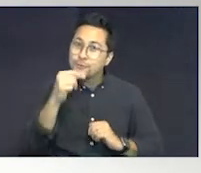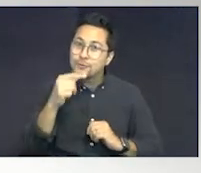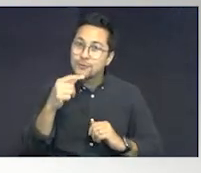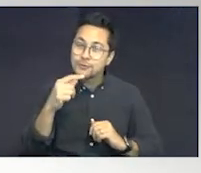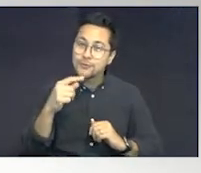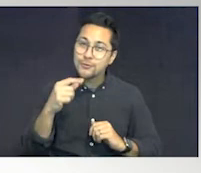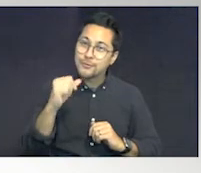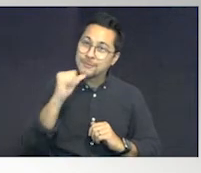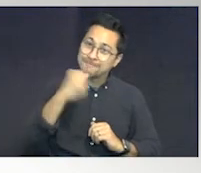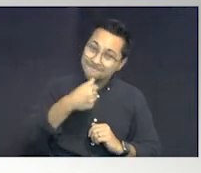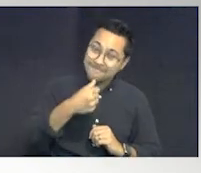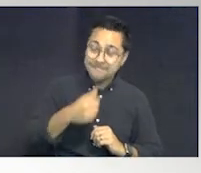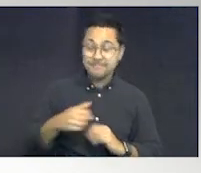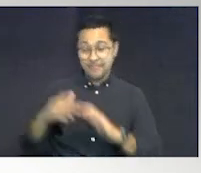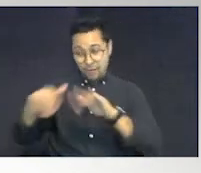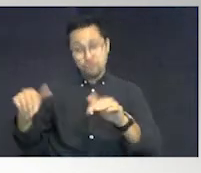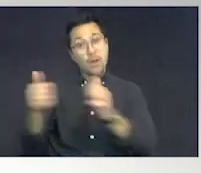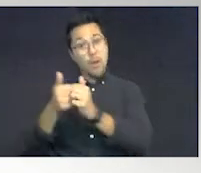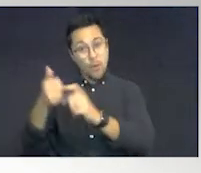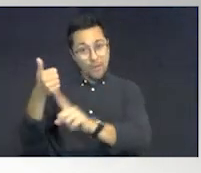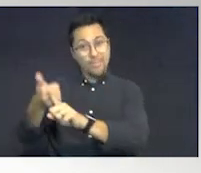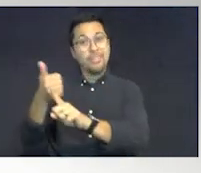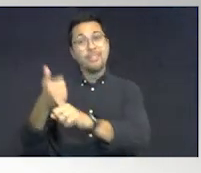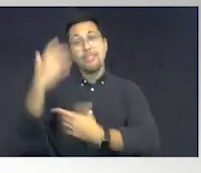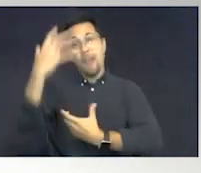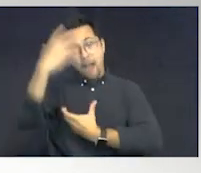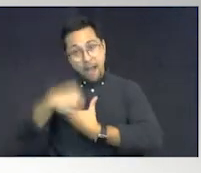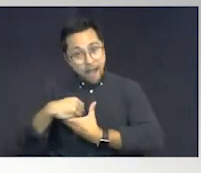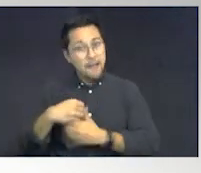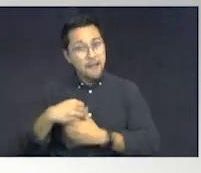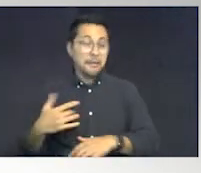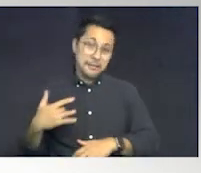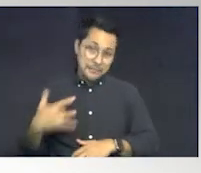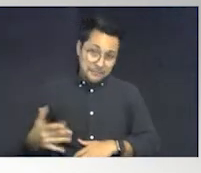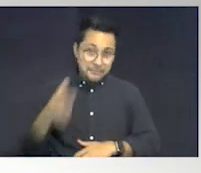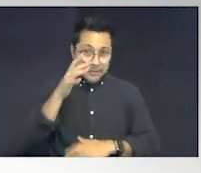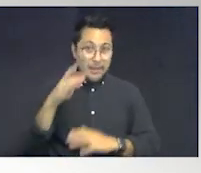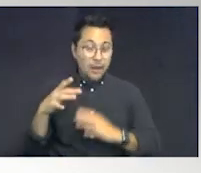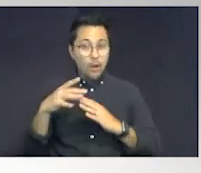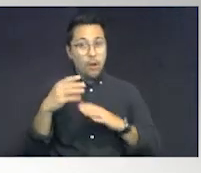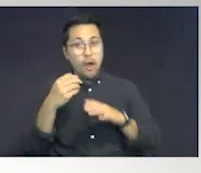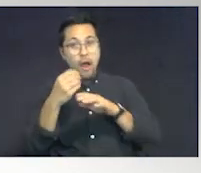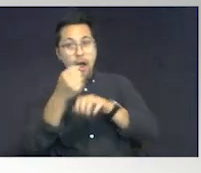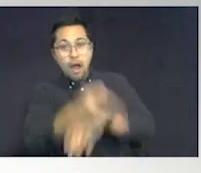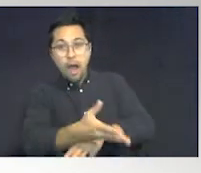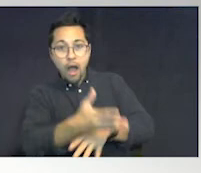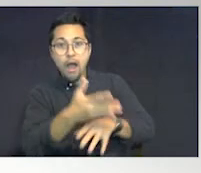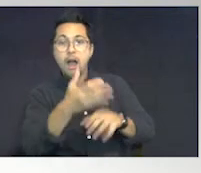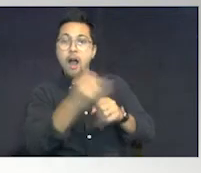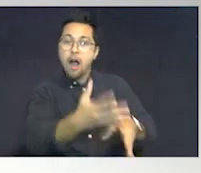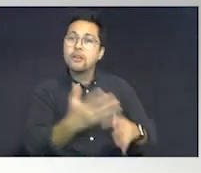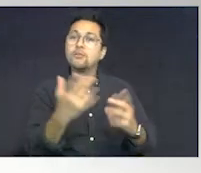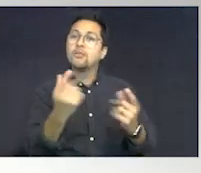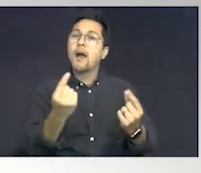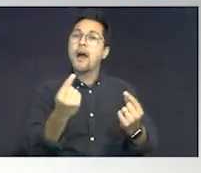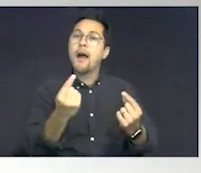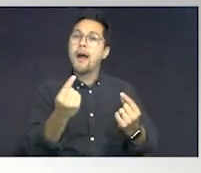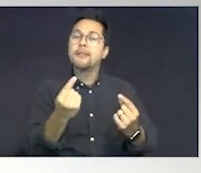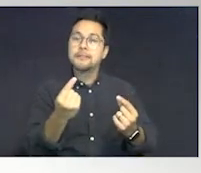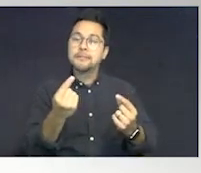Right? The child with autism, which ultimately leads to what? To the parents.